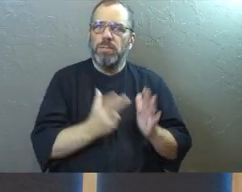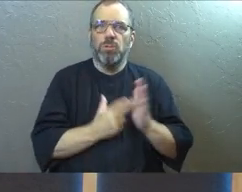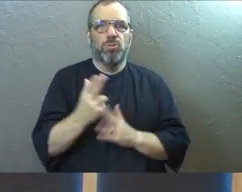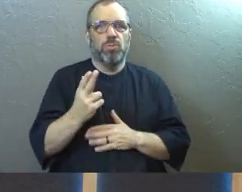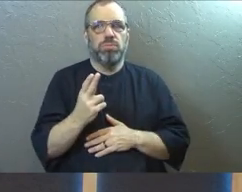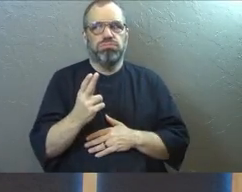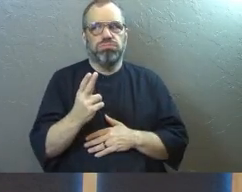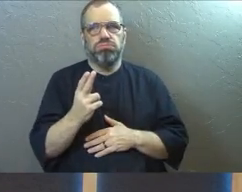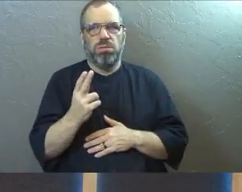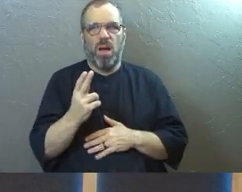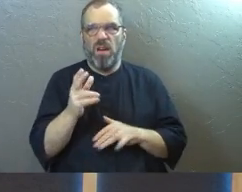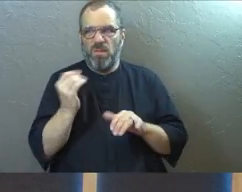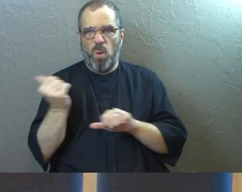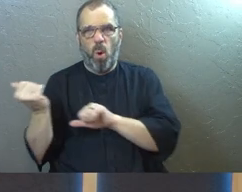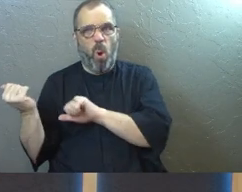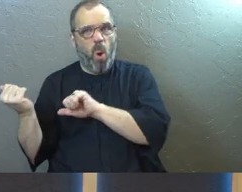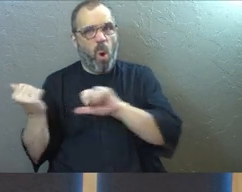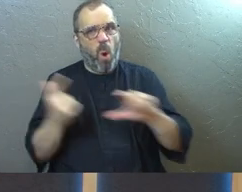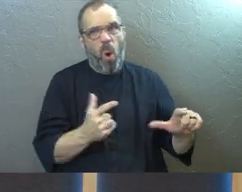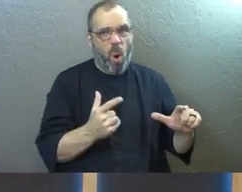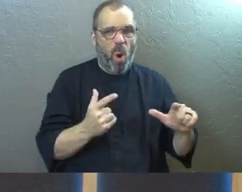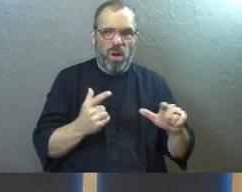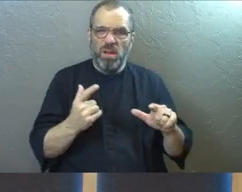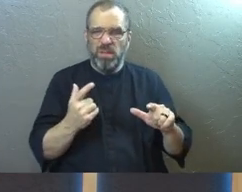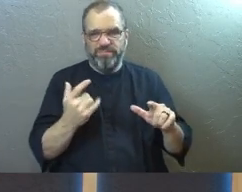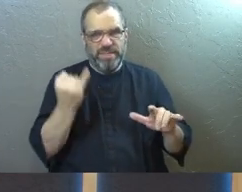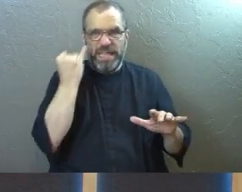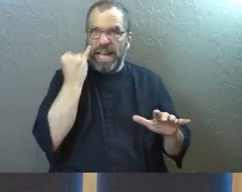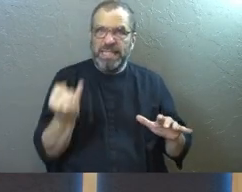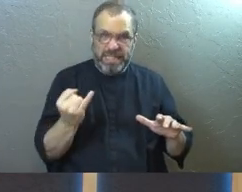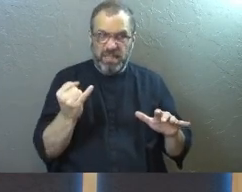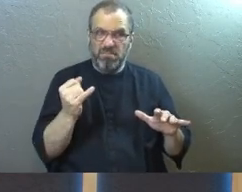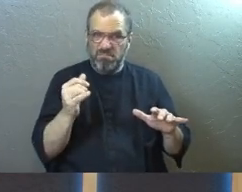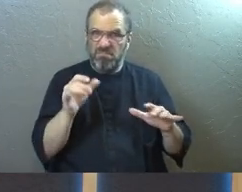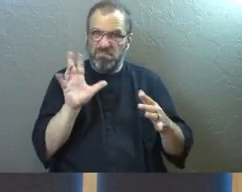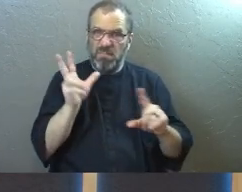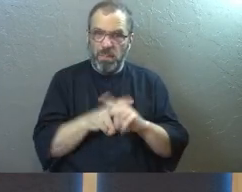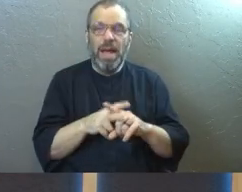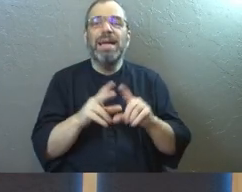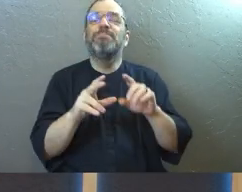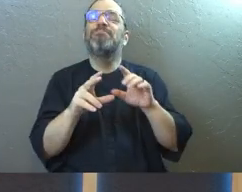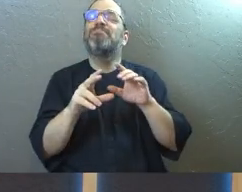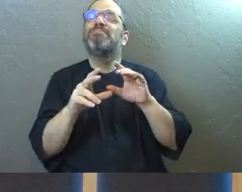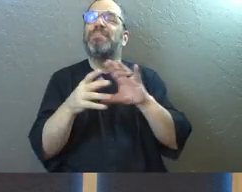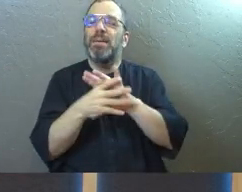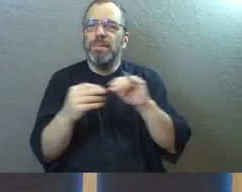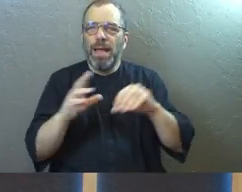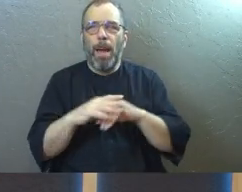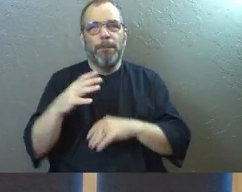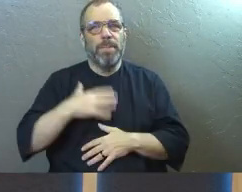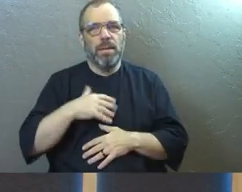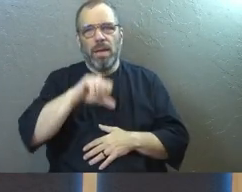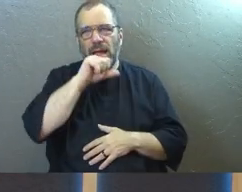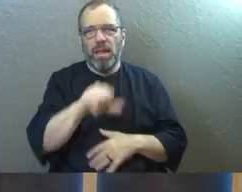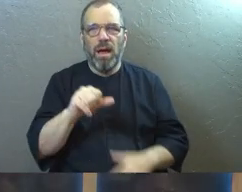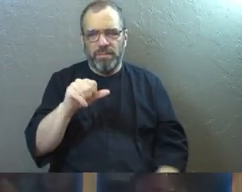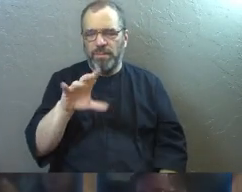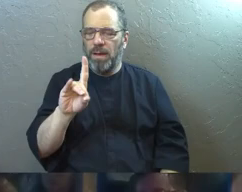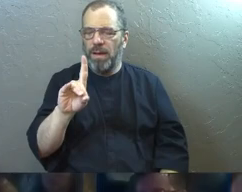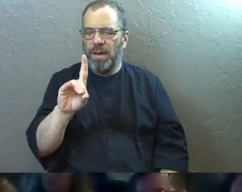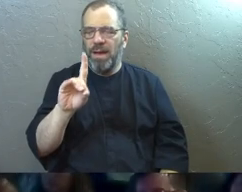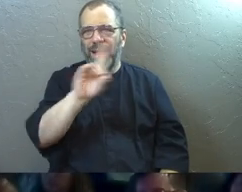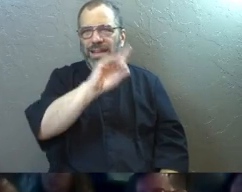that I think exists for all people, this idea or this concept, and it's really important. So I'm going to illustrate it by saying that I'm a Denver Broncos fan.